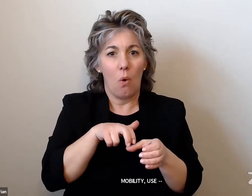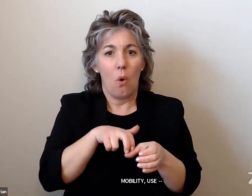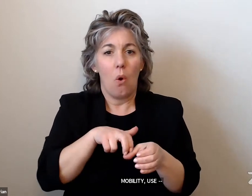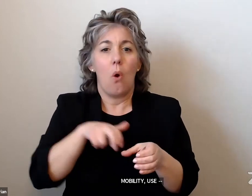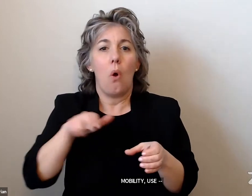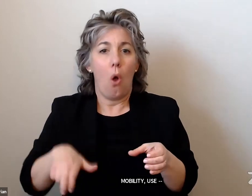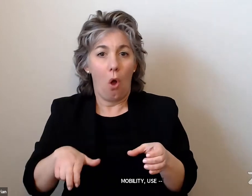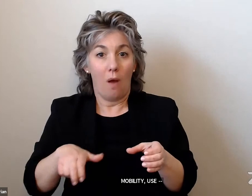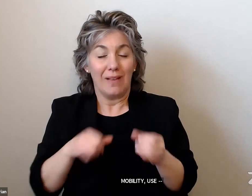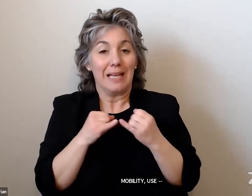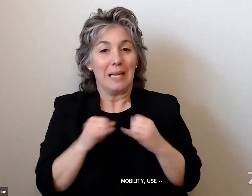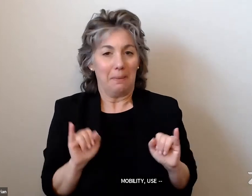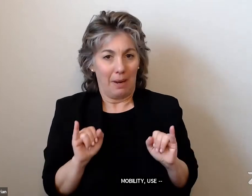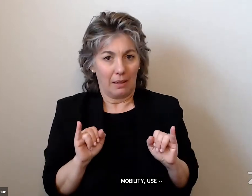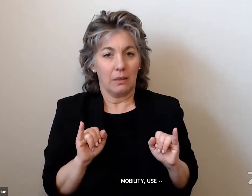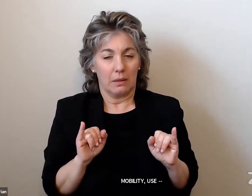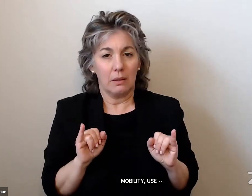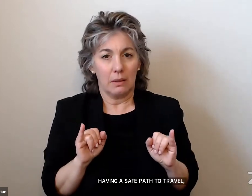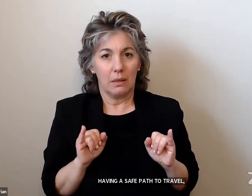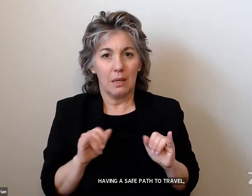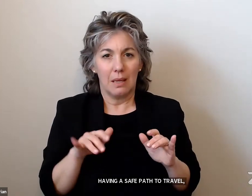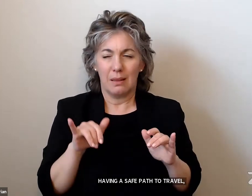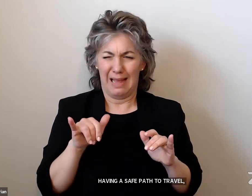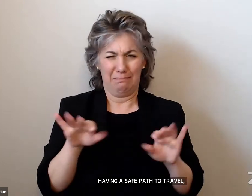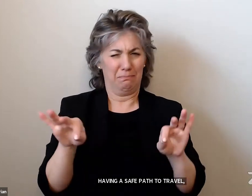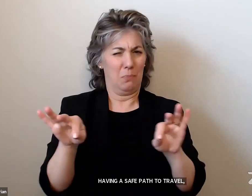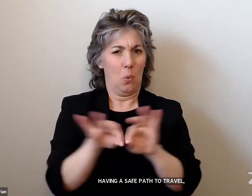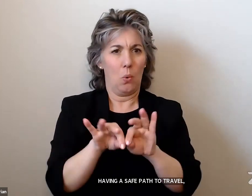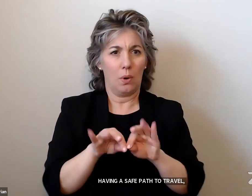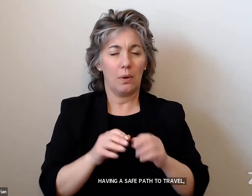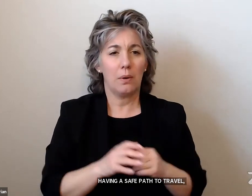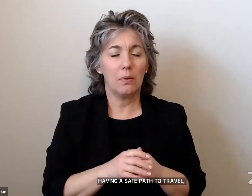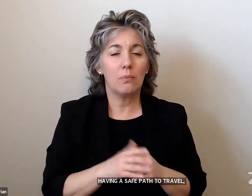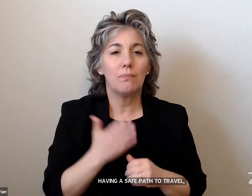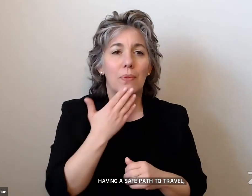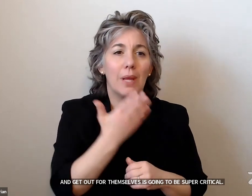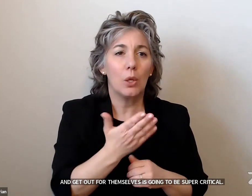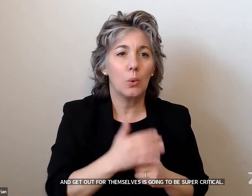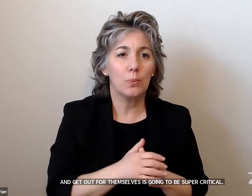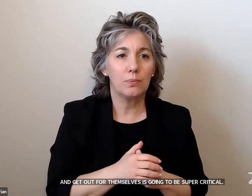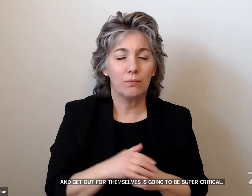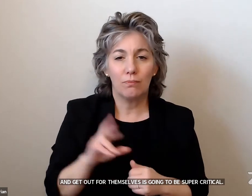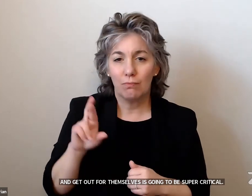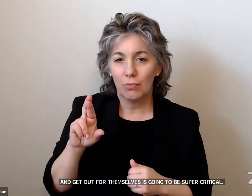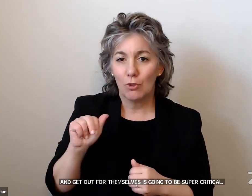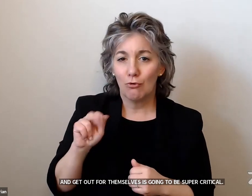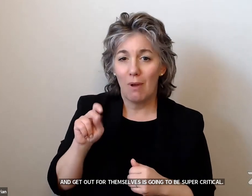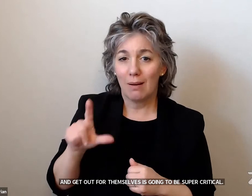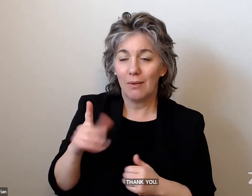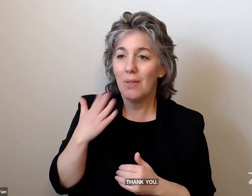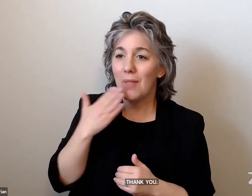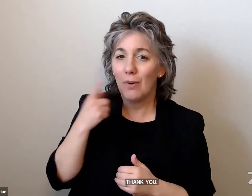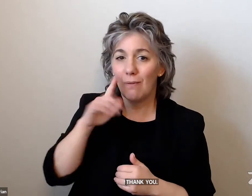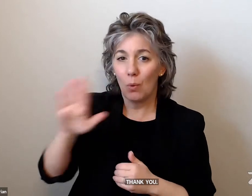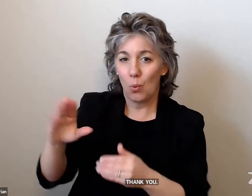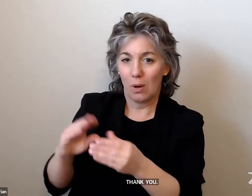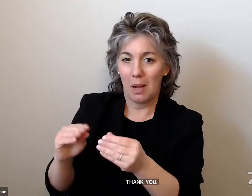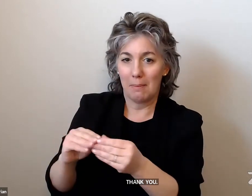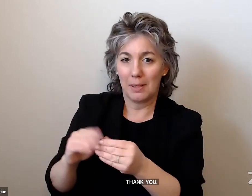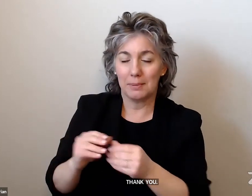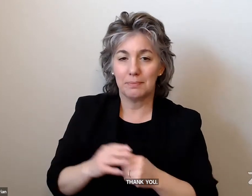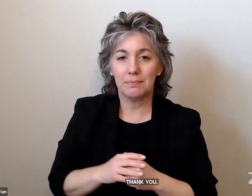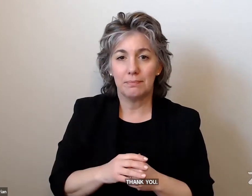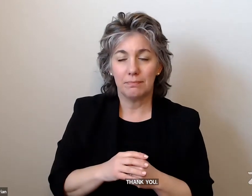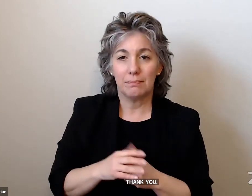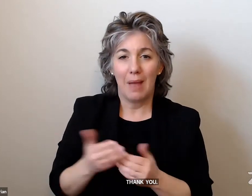for themselves is going to be super critical. Thank you. Thank you very much for your comment. And again,